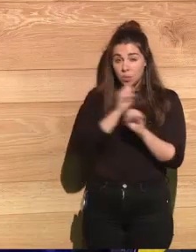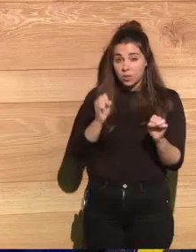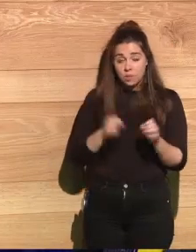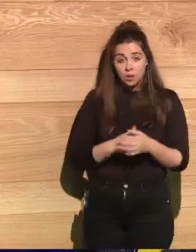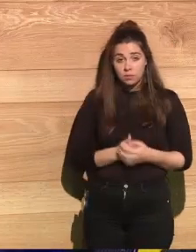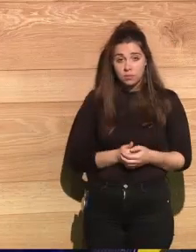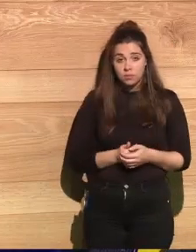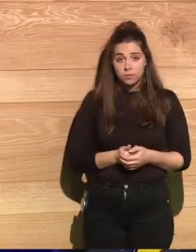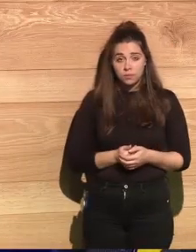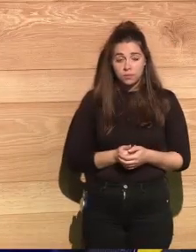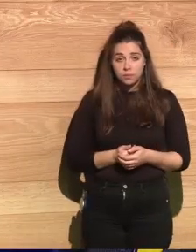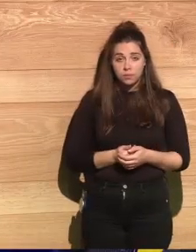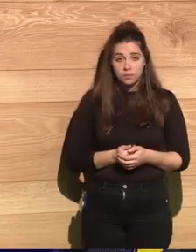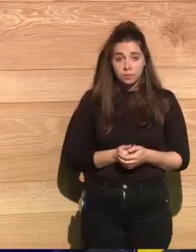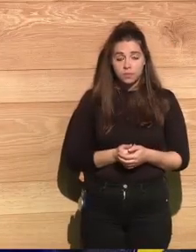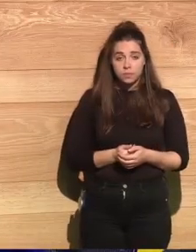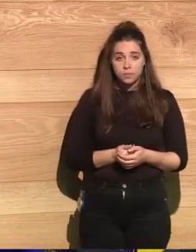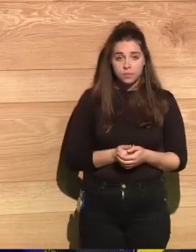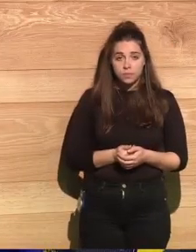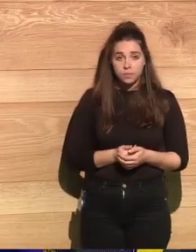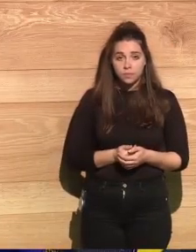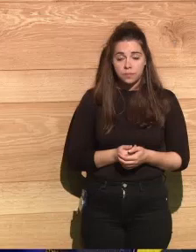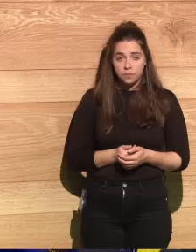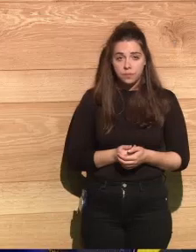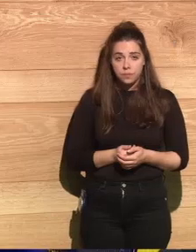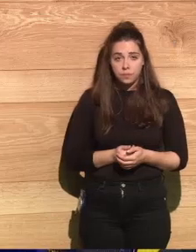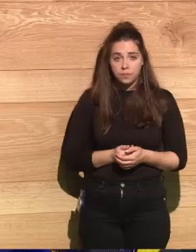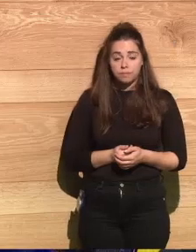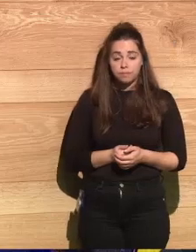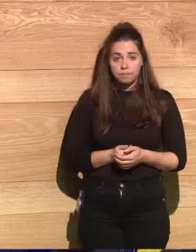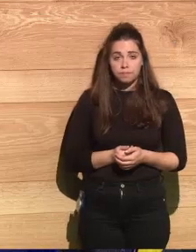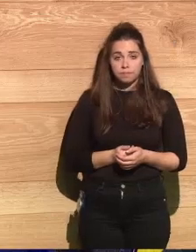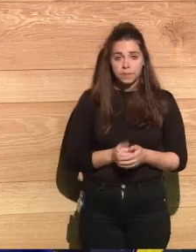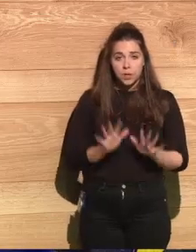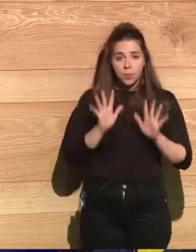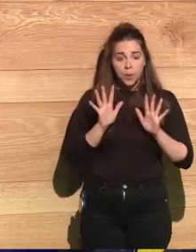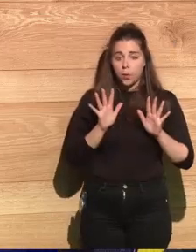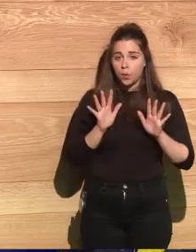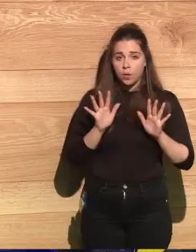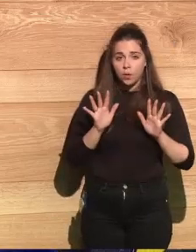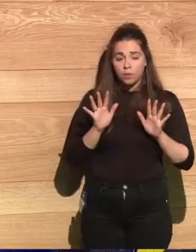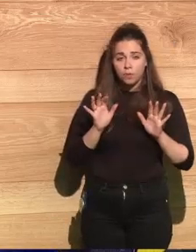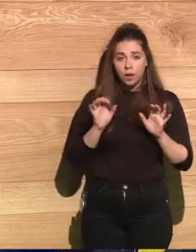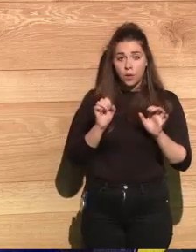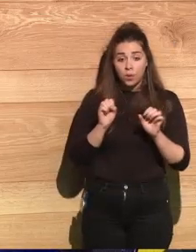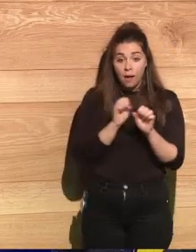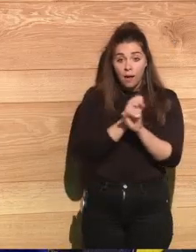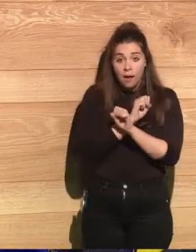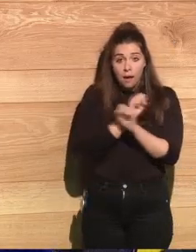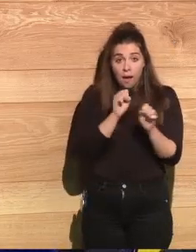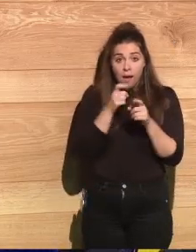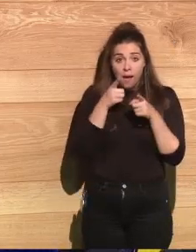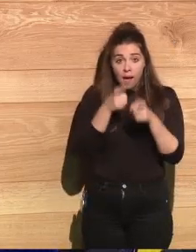But that was a tiny baby nuclear weapons. Today, we're talking about